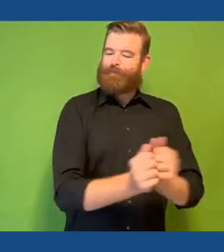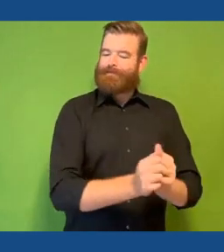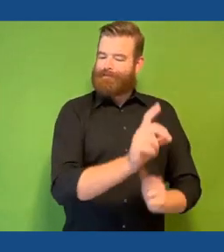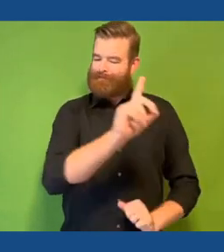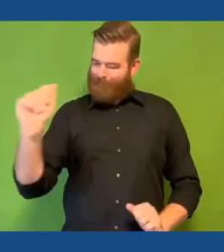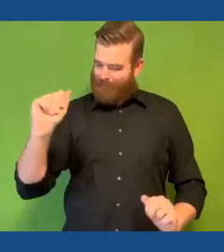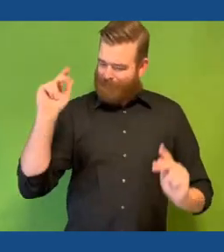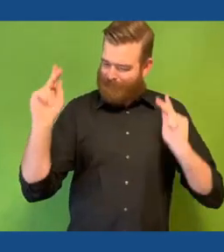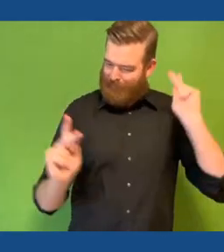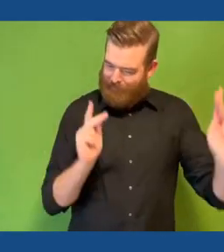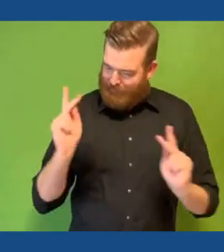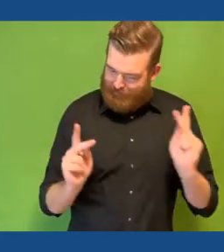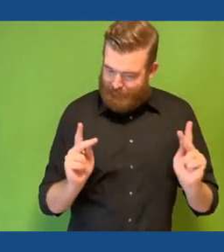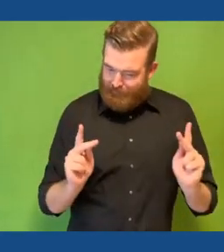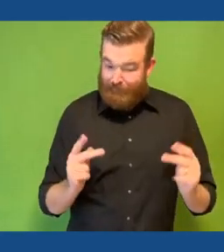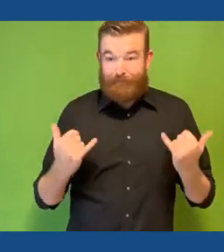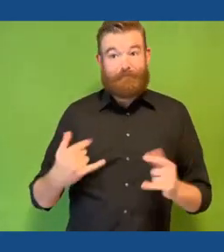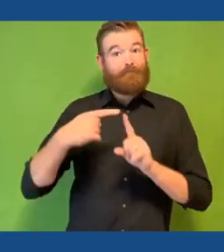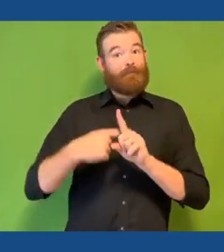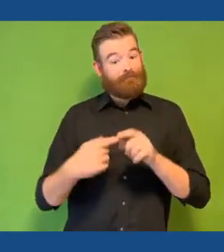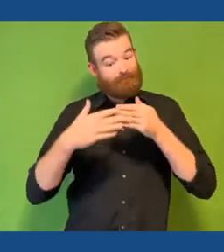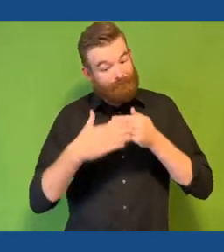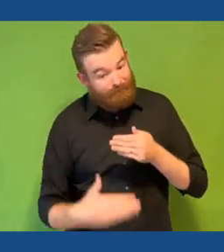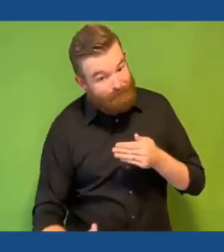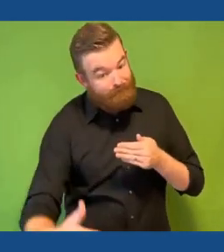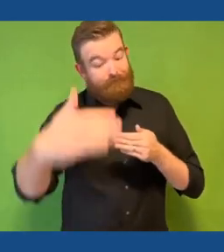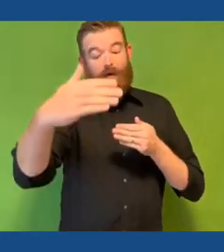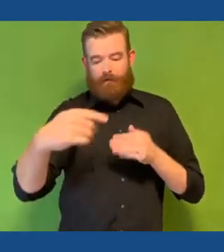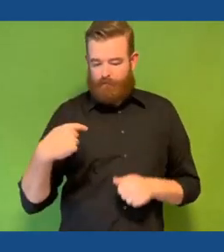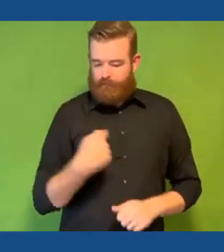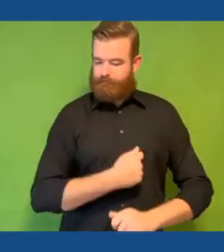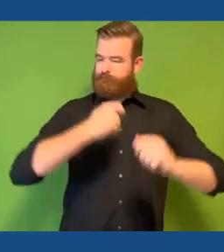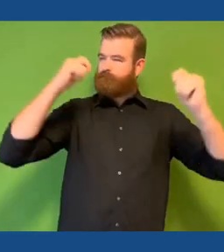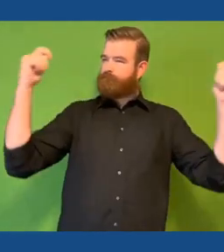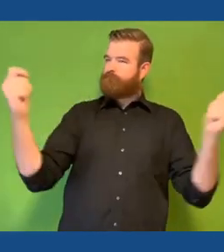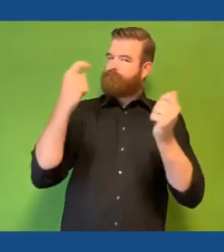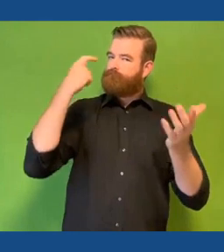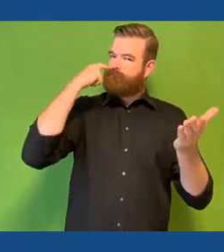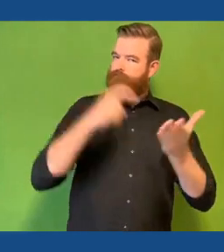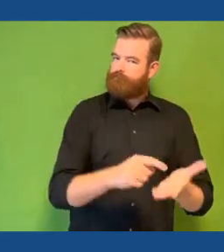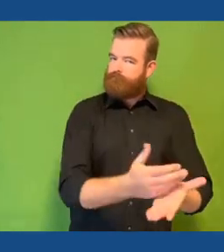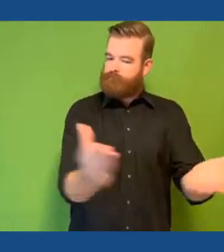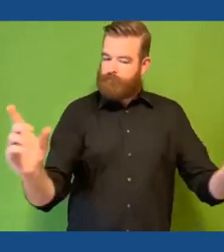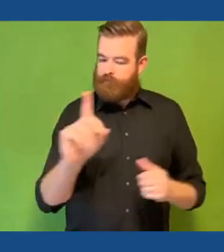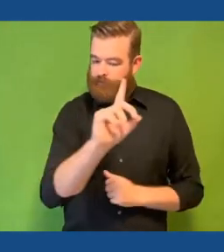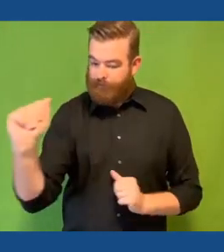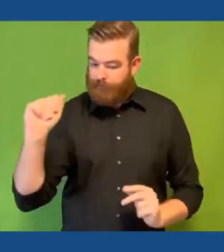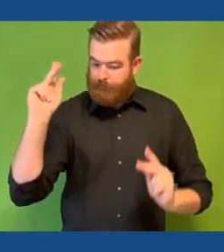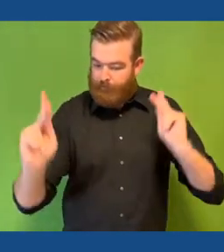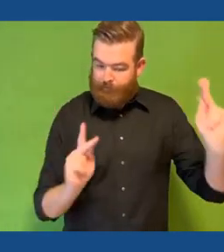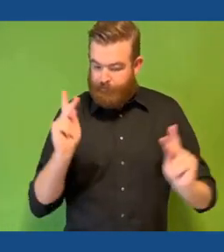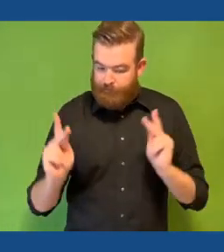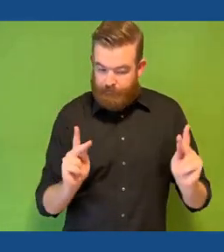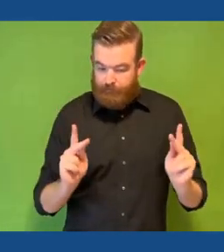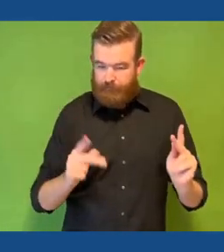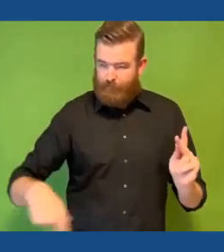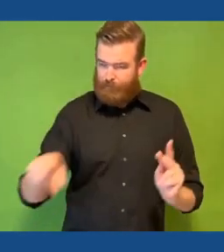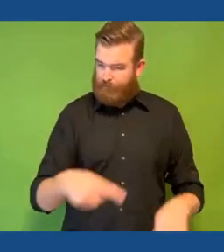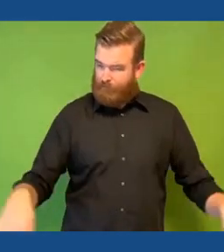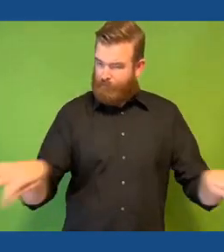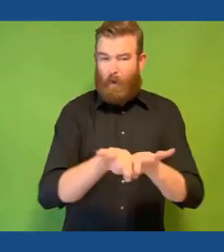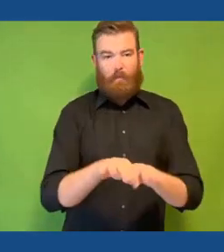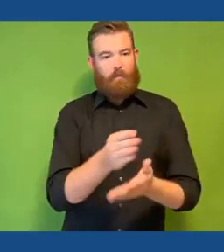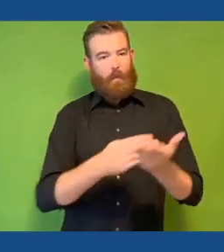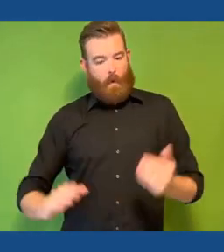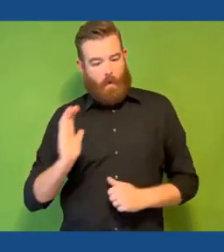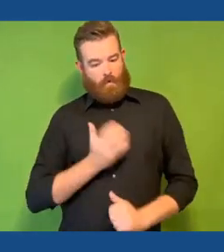and more resilient New Jersey. This month and beyond, we celebrate individuals with disabilities as a vital part